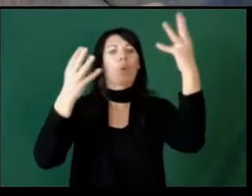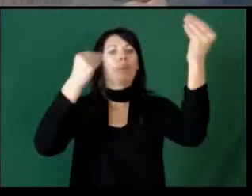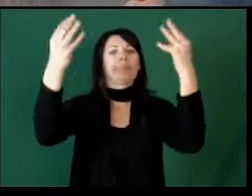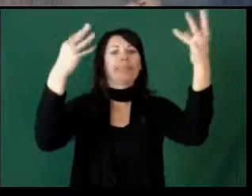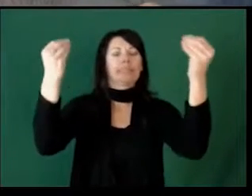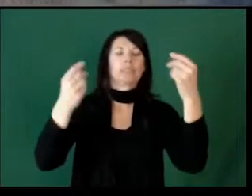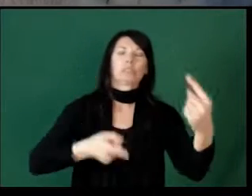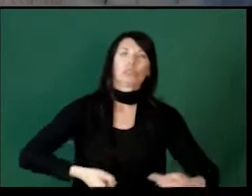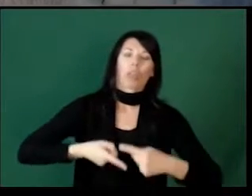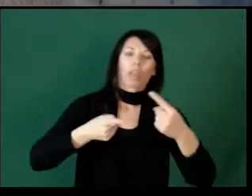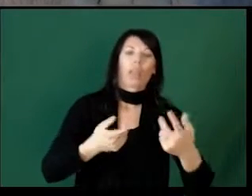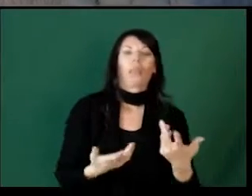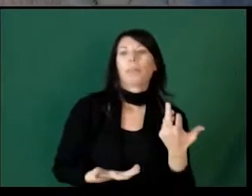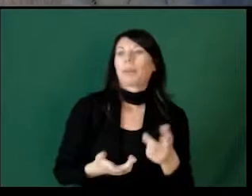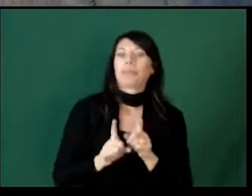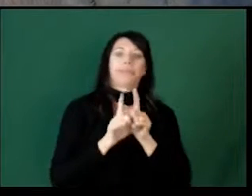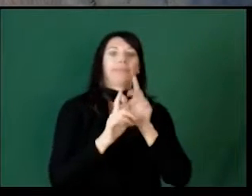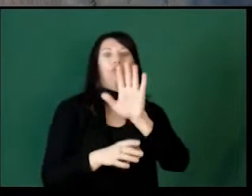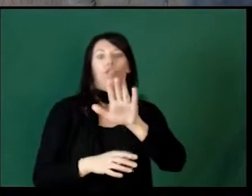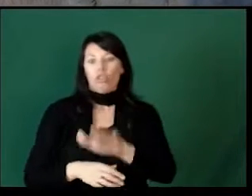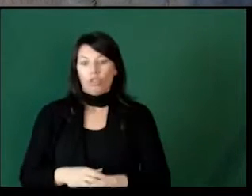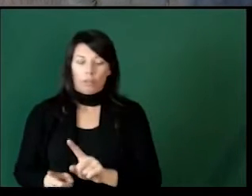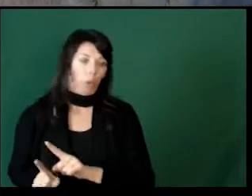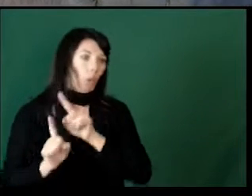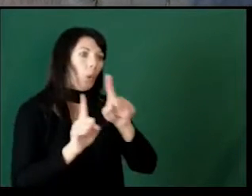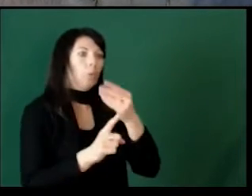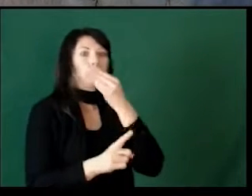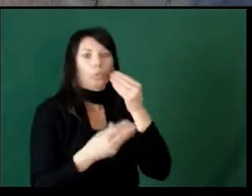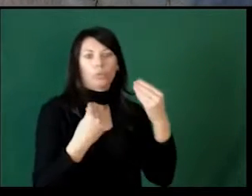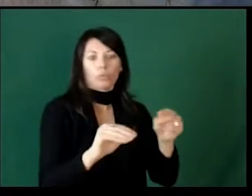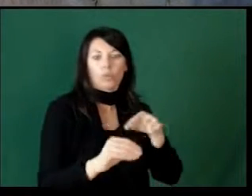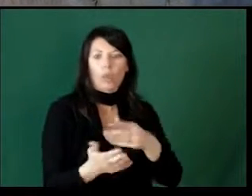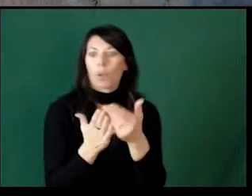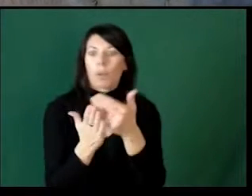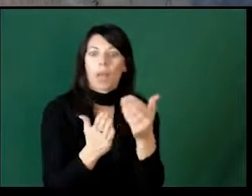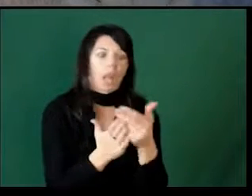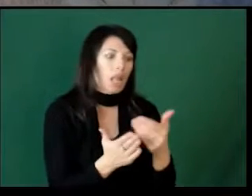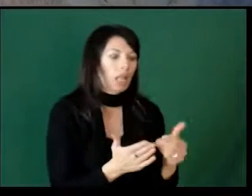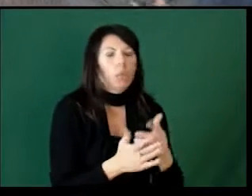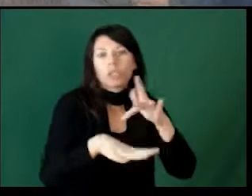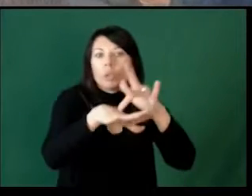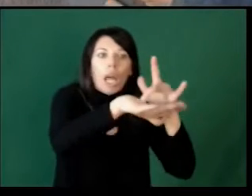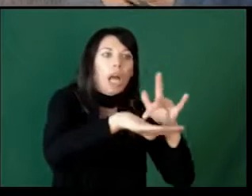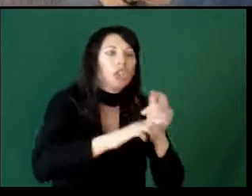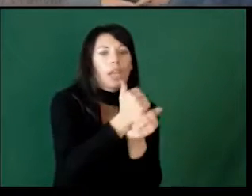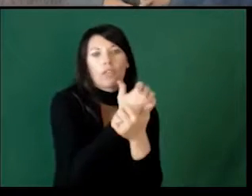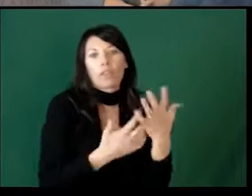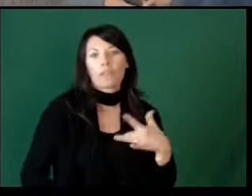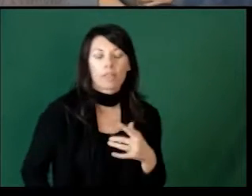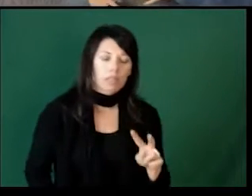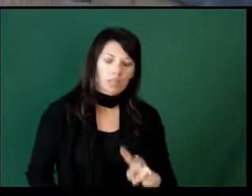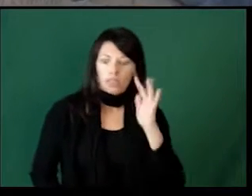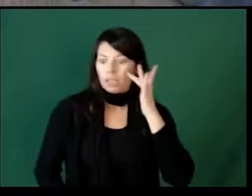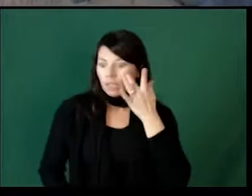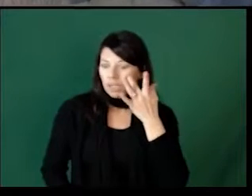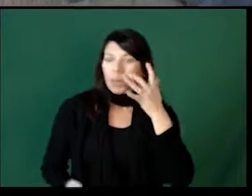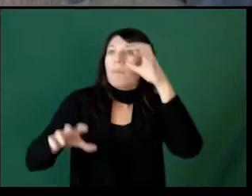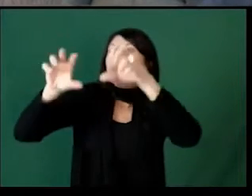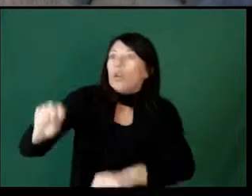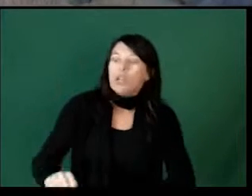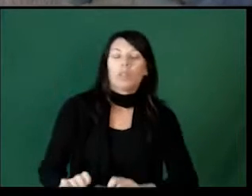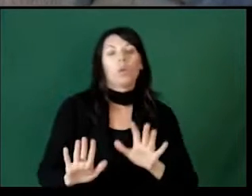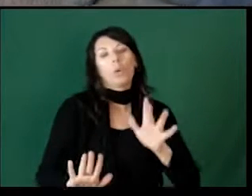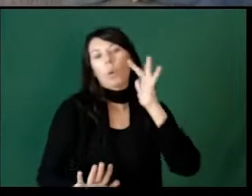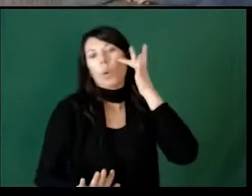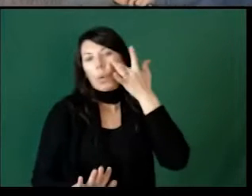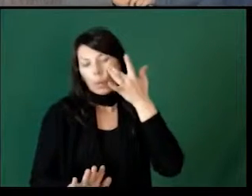Outings is another common struggle. Sometimes taking your child to the grocery store is a struggle. They want to buy this. They want to touch that. They want to pull